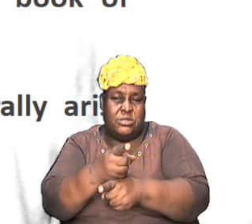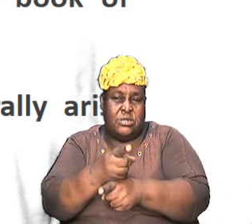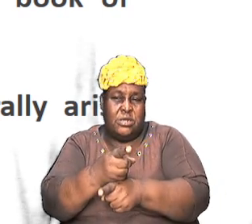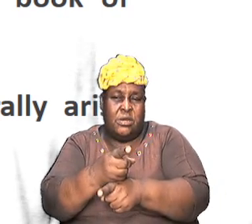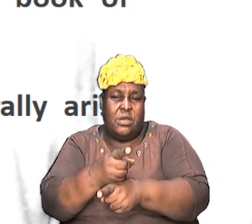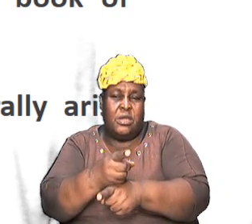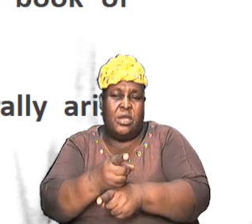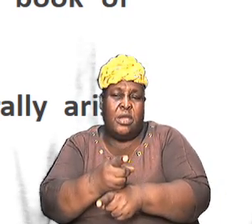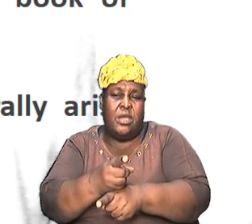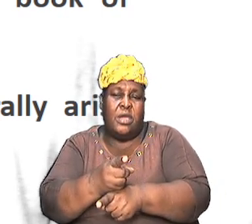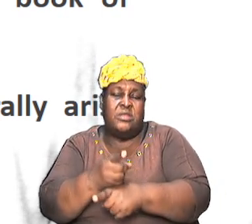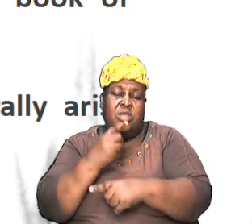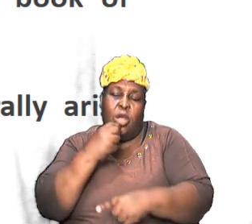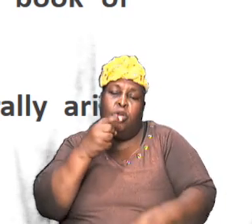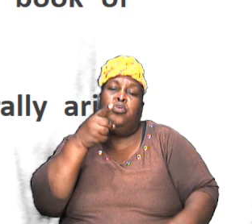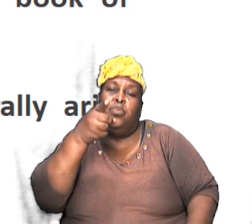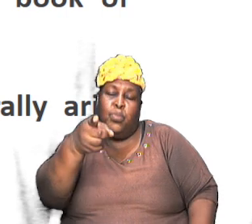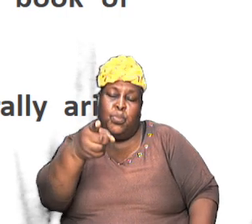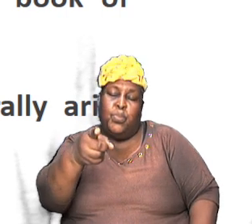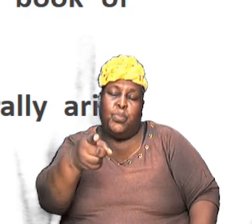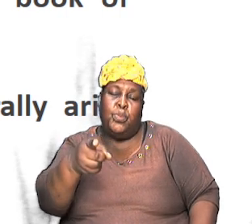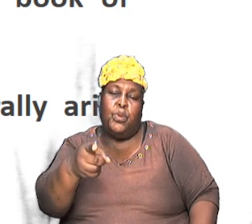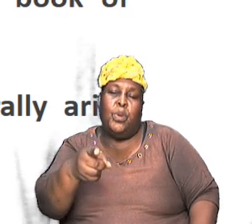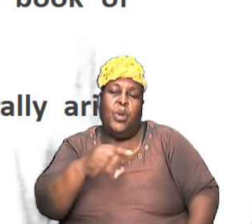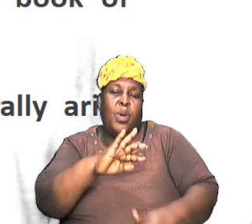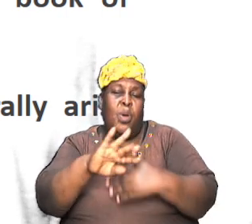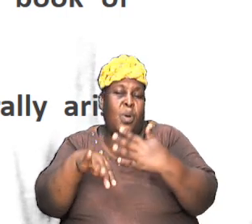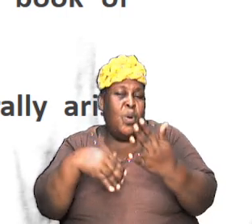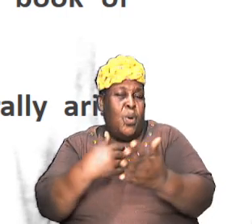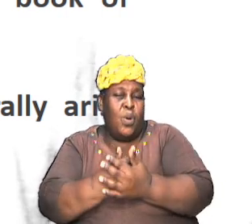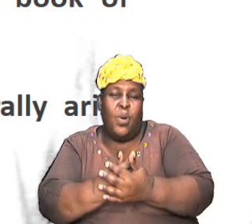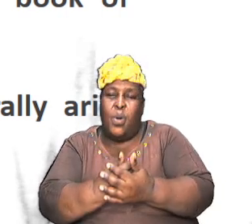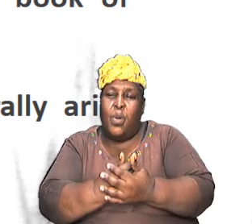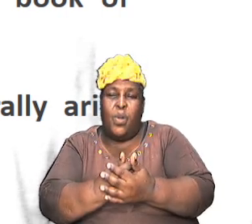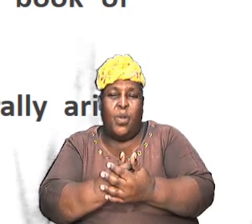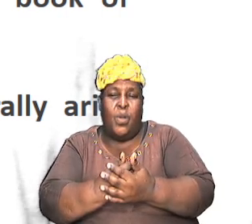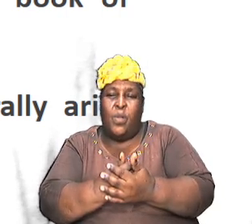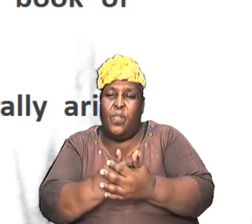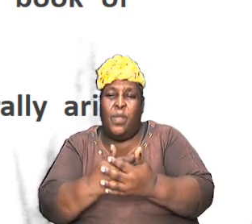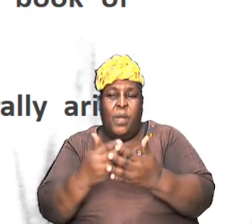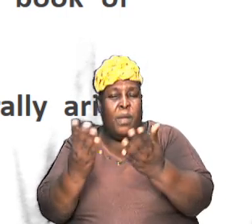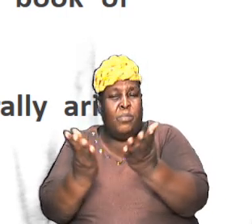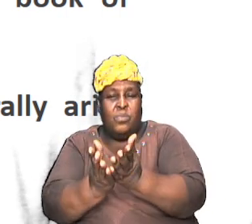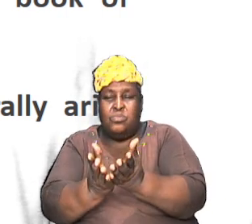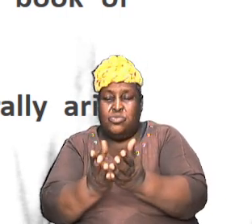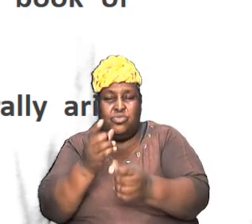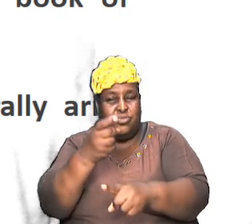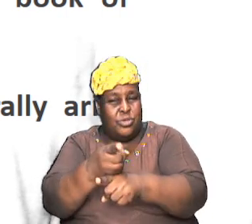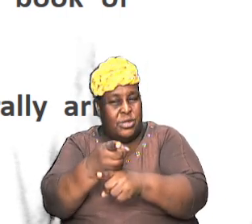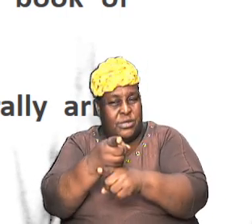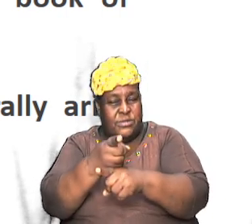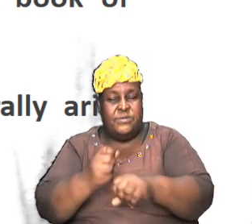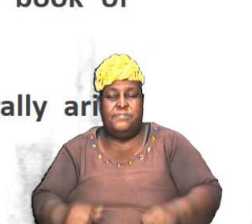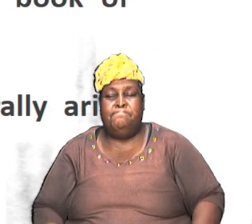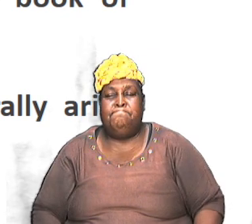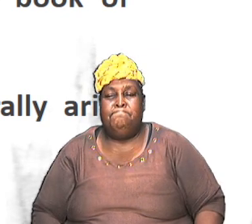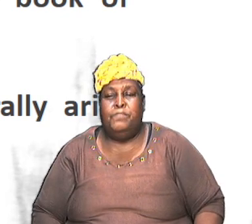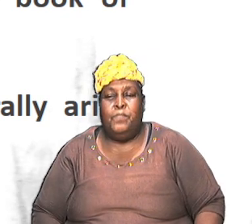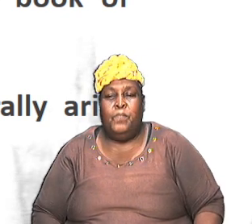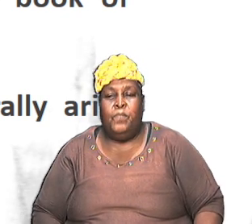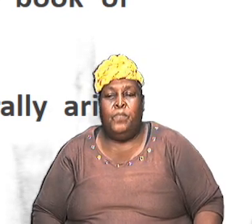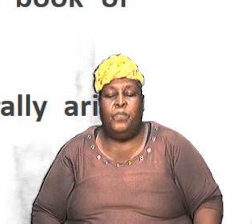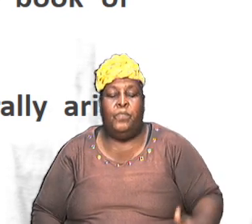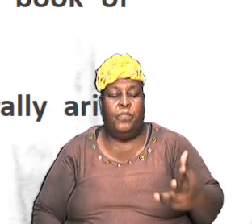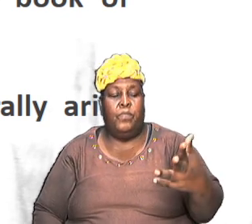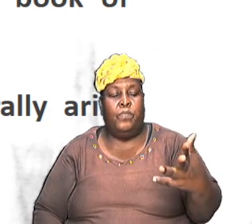absolutely assure us the rest of the Bible is also right ok then objective